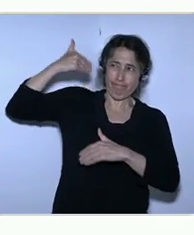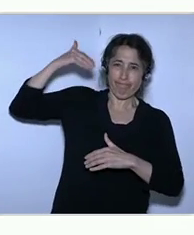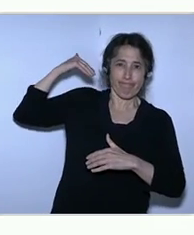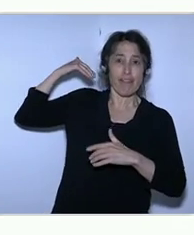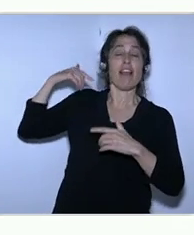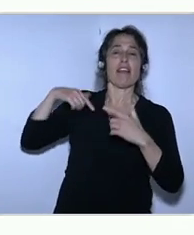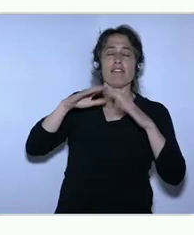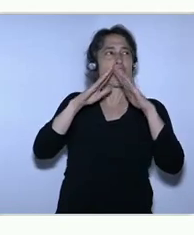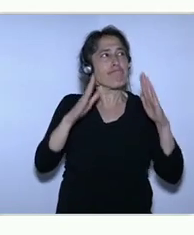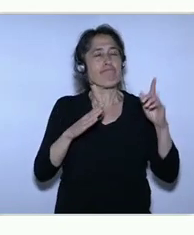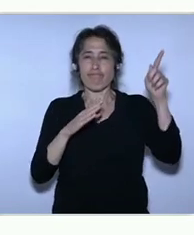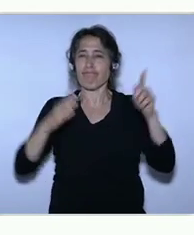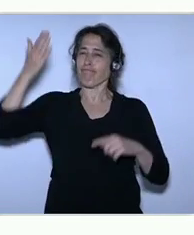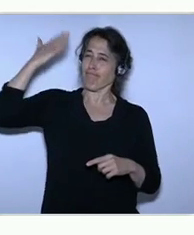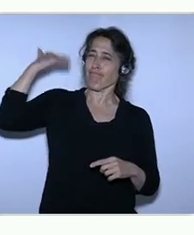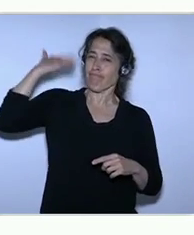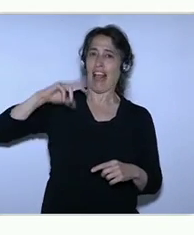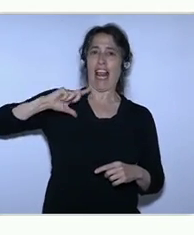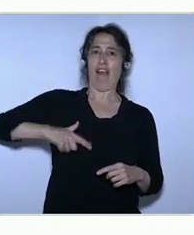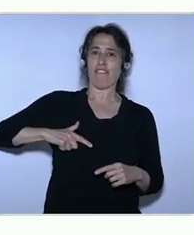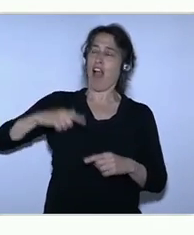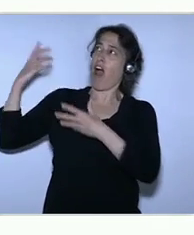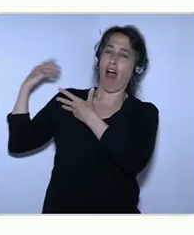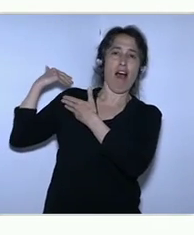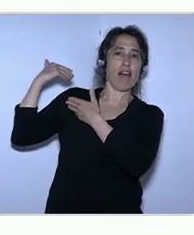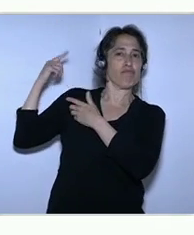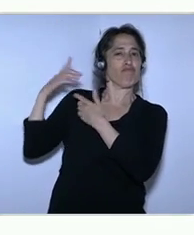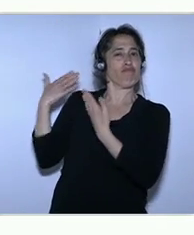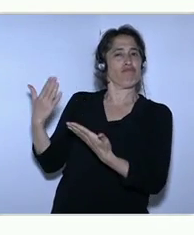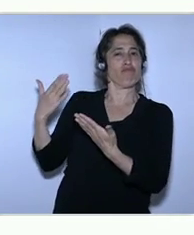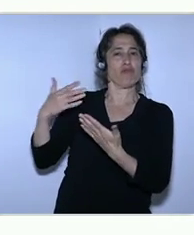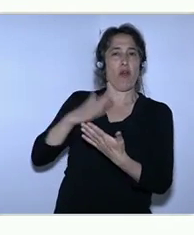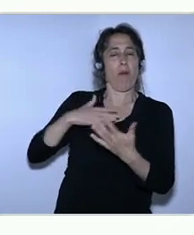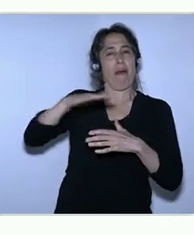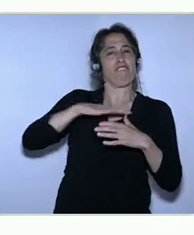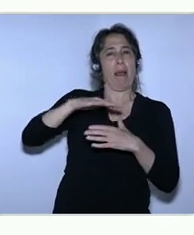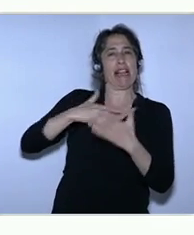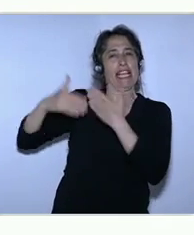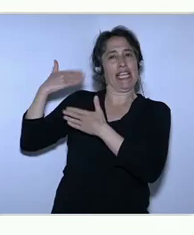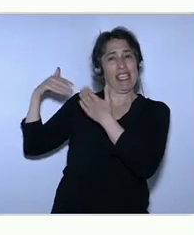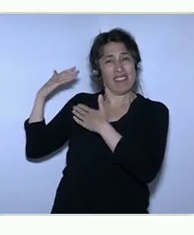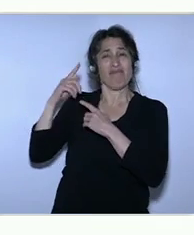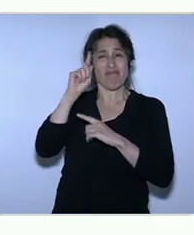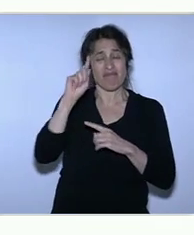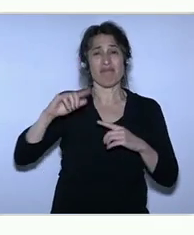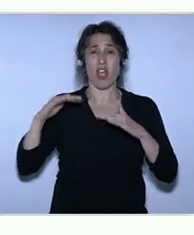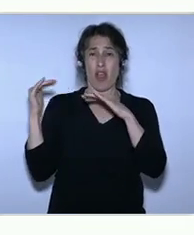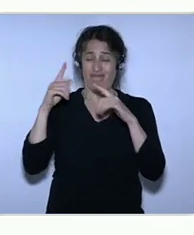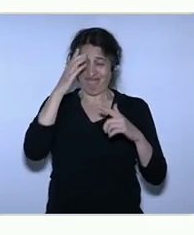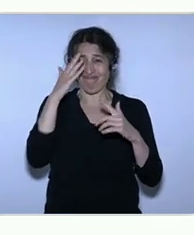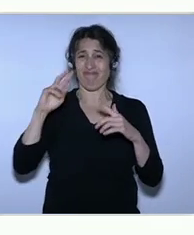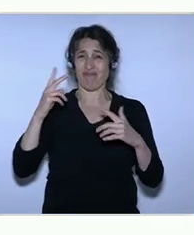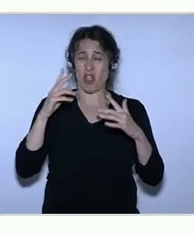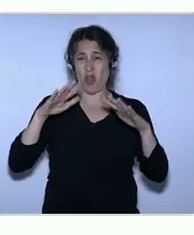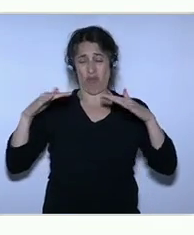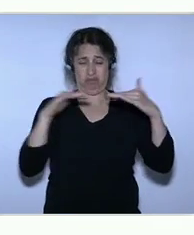in Latvia. And my family, unfortunately, had to leave during the Second World War, and I